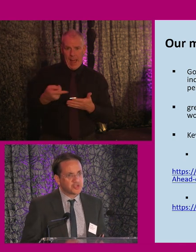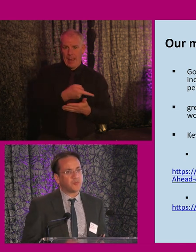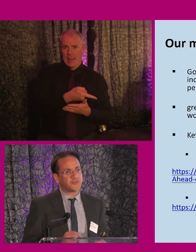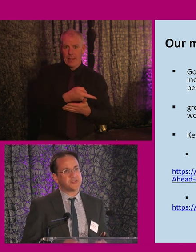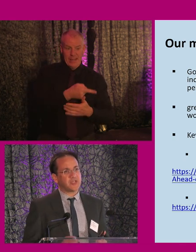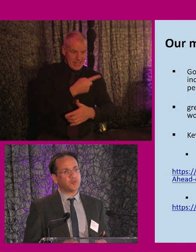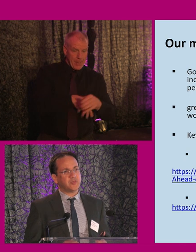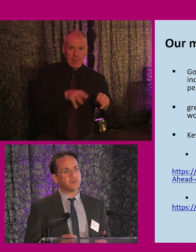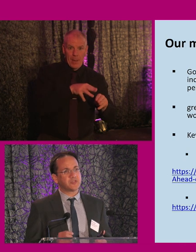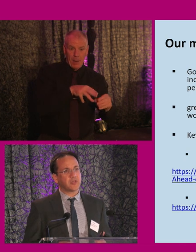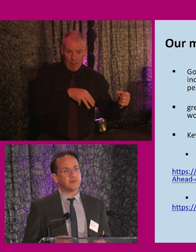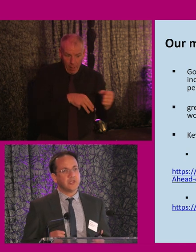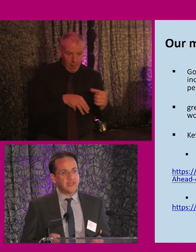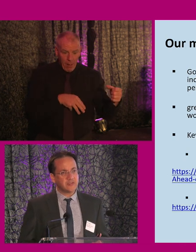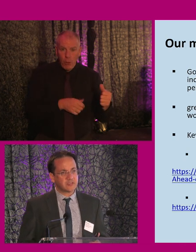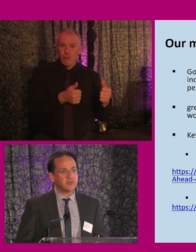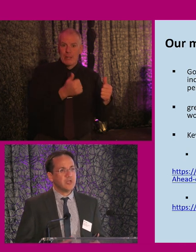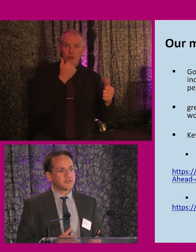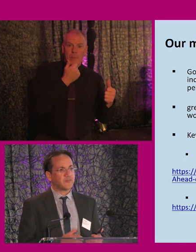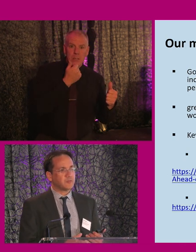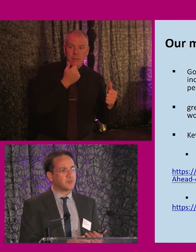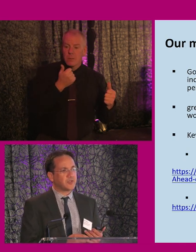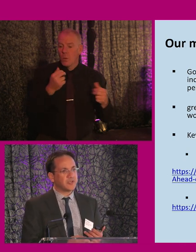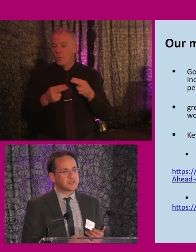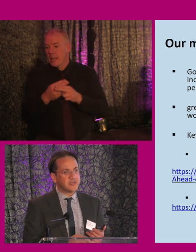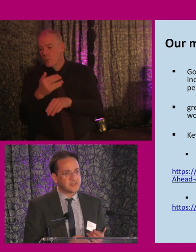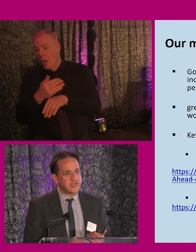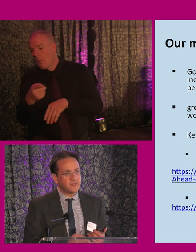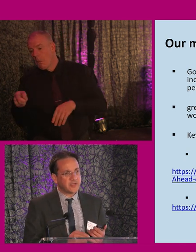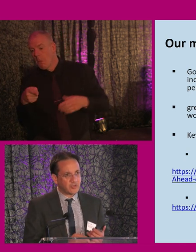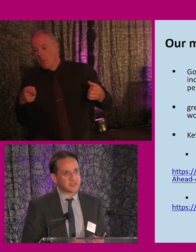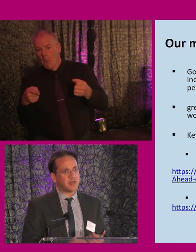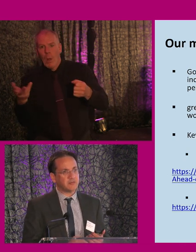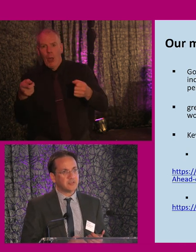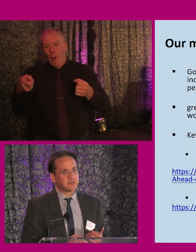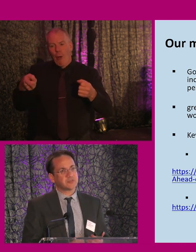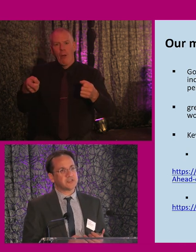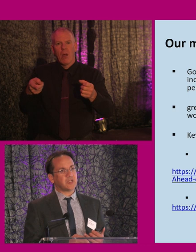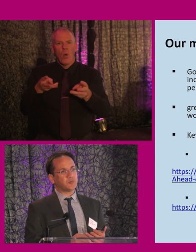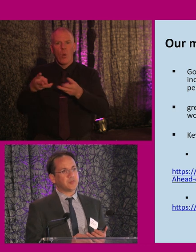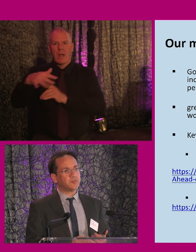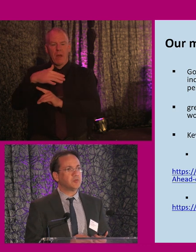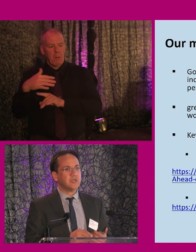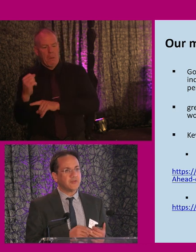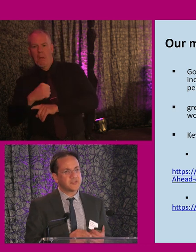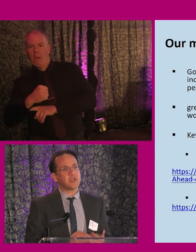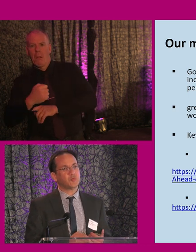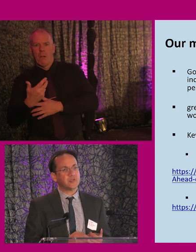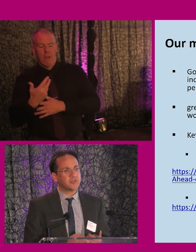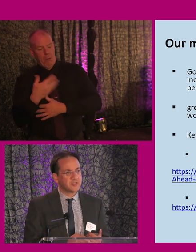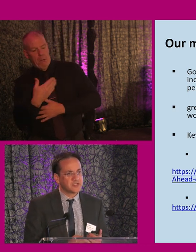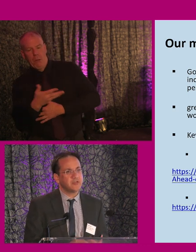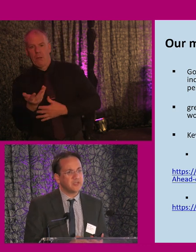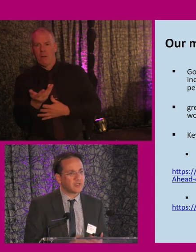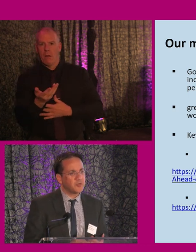aren't jobs for disabled people to go into. So if the workplace is in any way hostile towards disabled people, if disabled